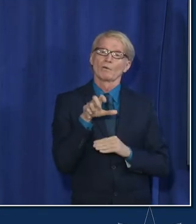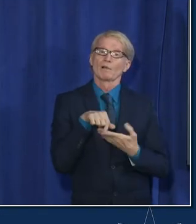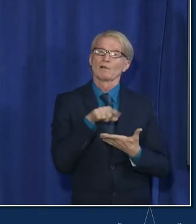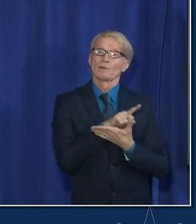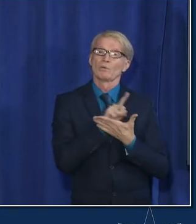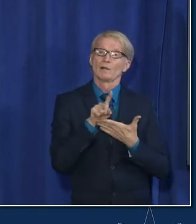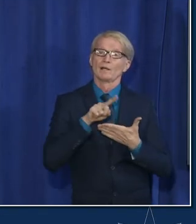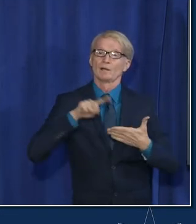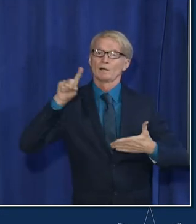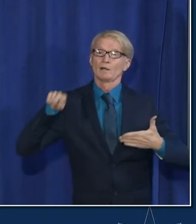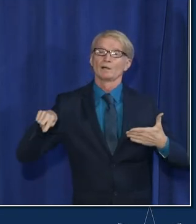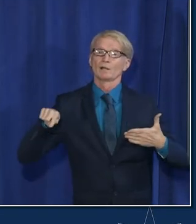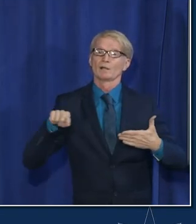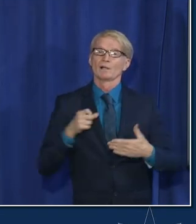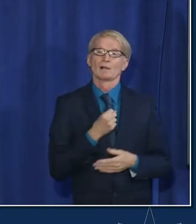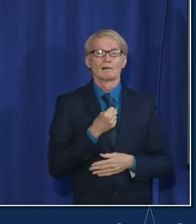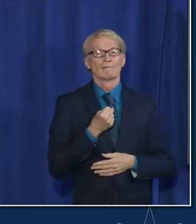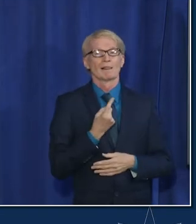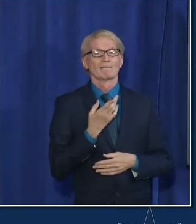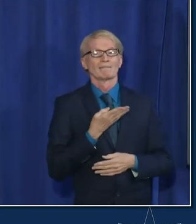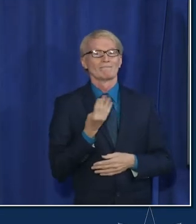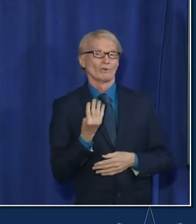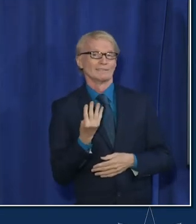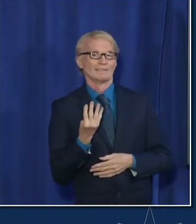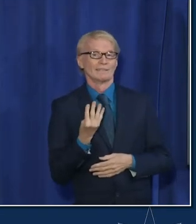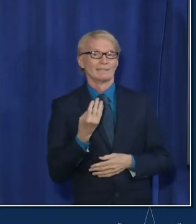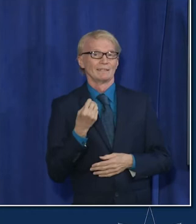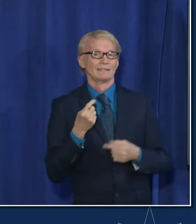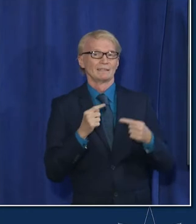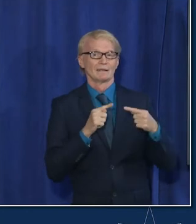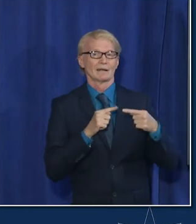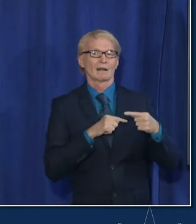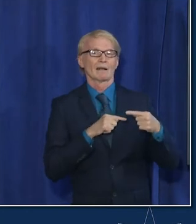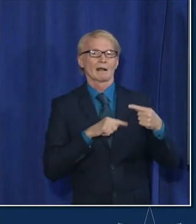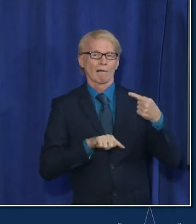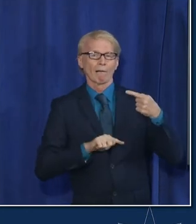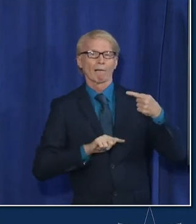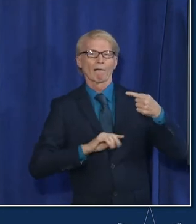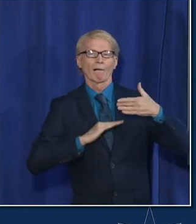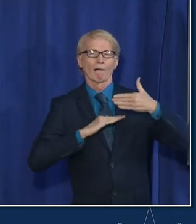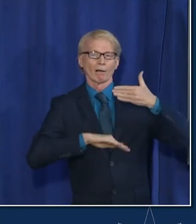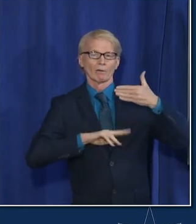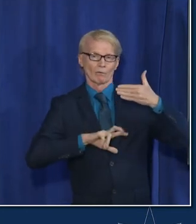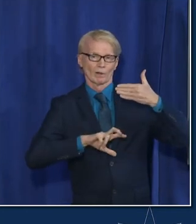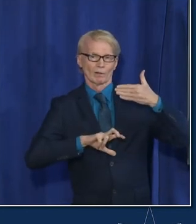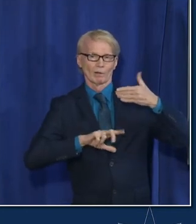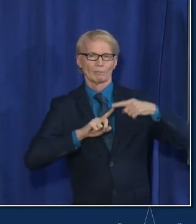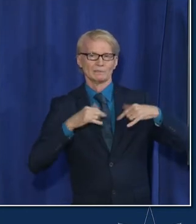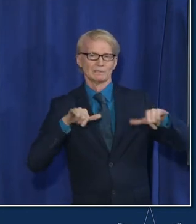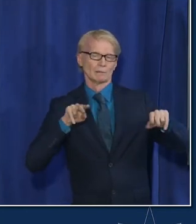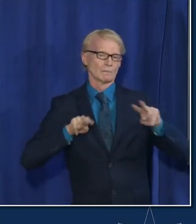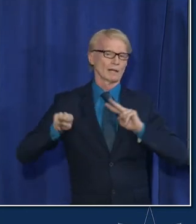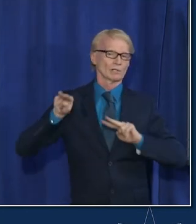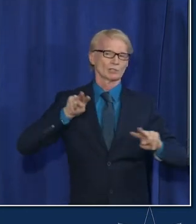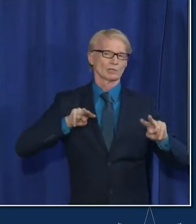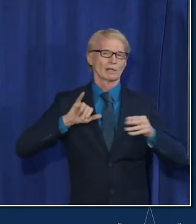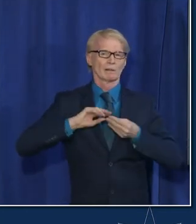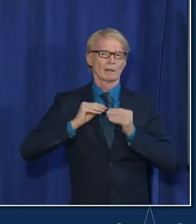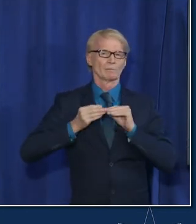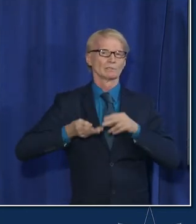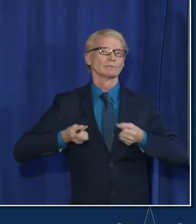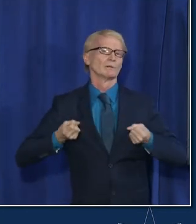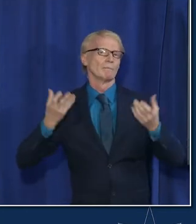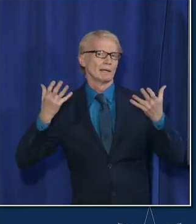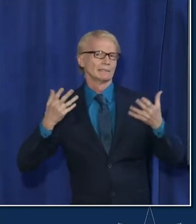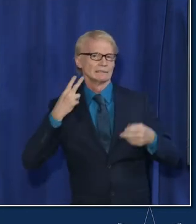week just the week of 11 14 and we did see it dip back under 300 but again we're still monitoring that very carefully and you can